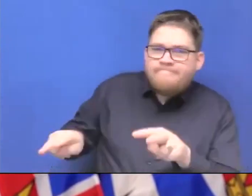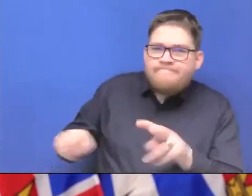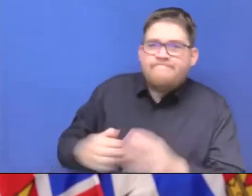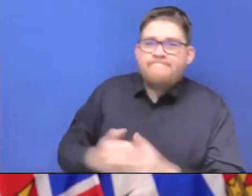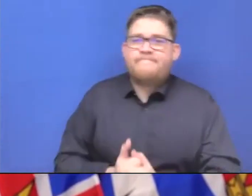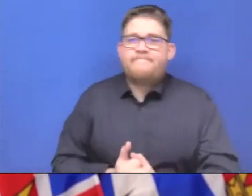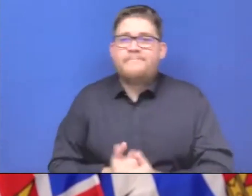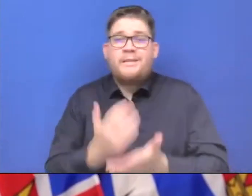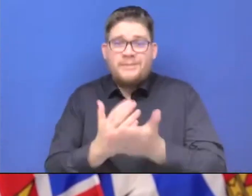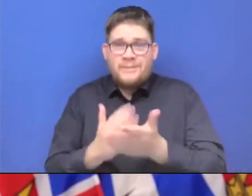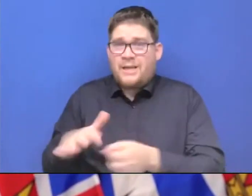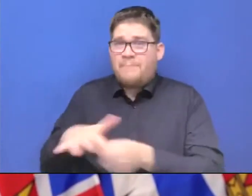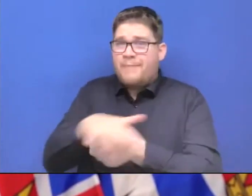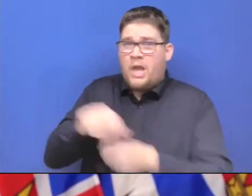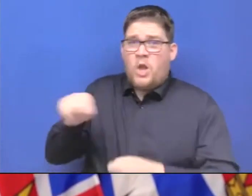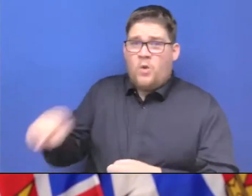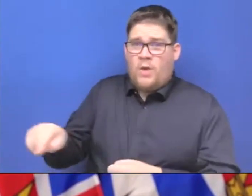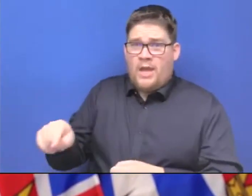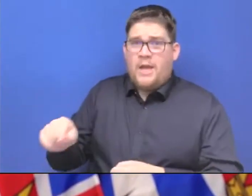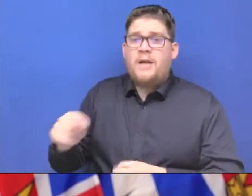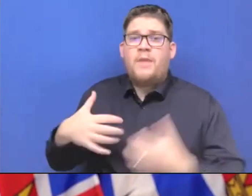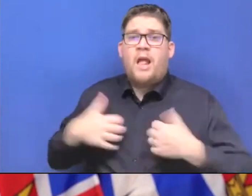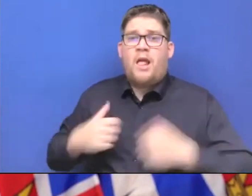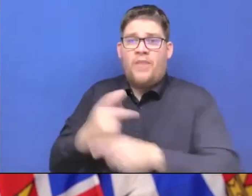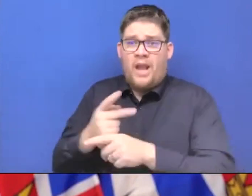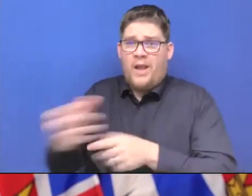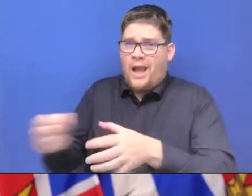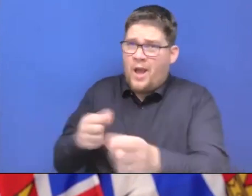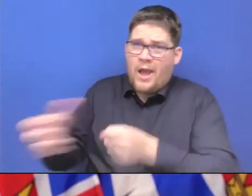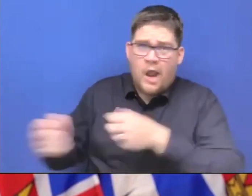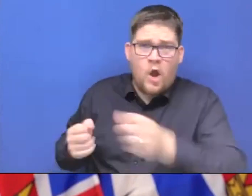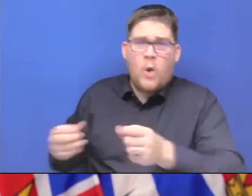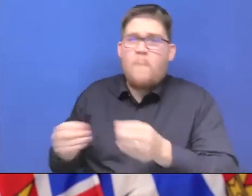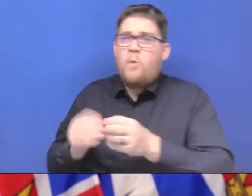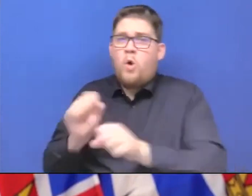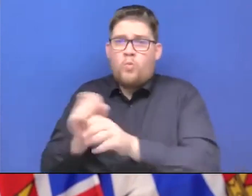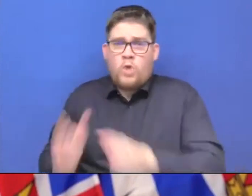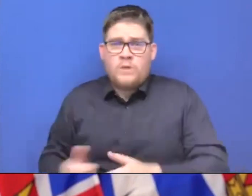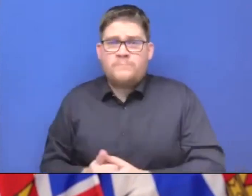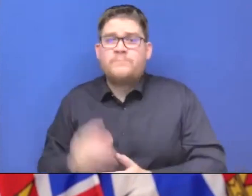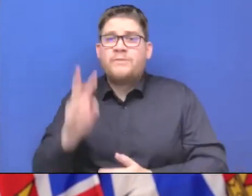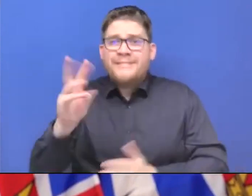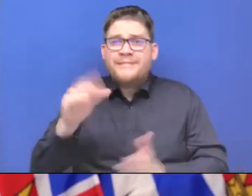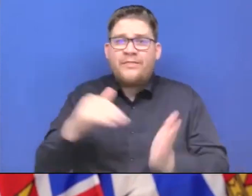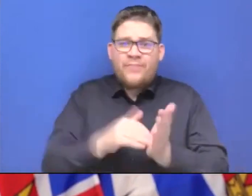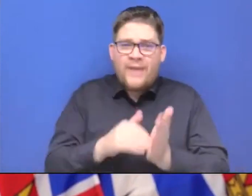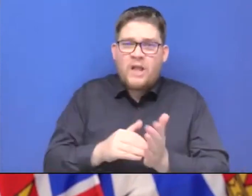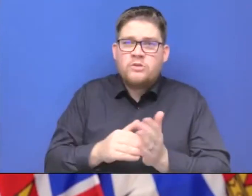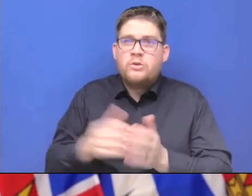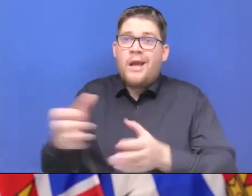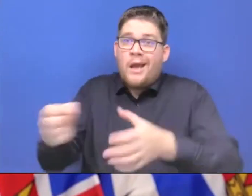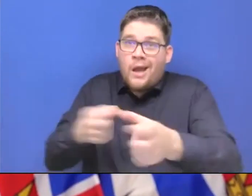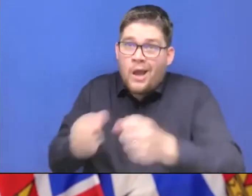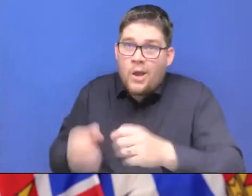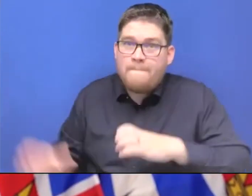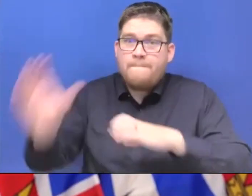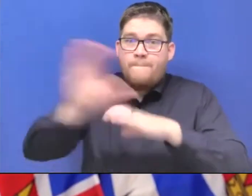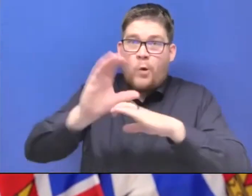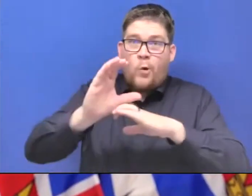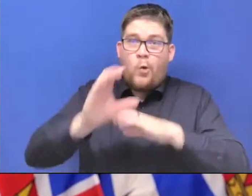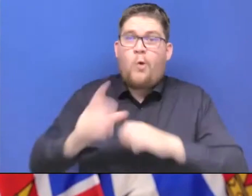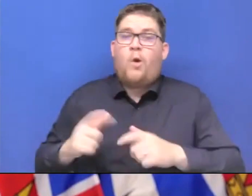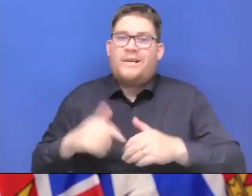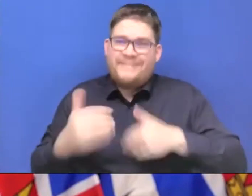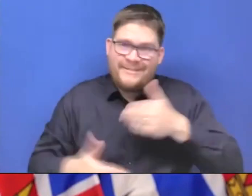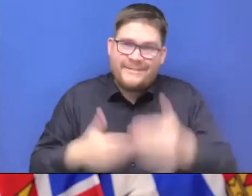thousands of workers, close to 6,000 workers in the last year as part of our health care program and health care assistance